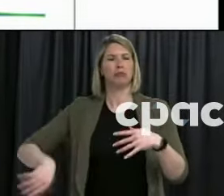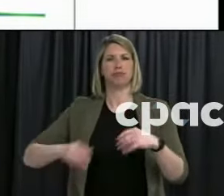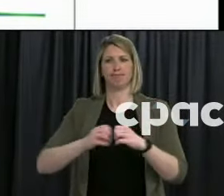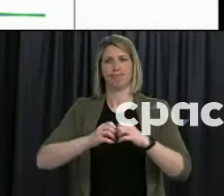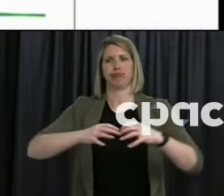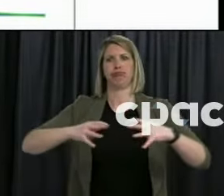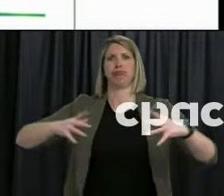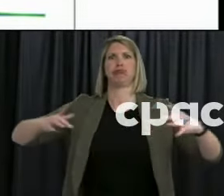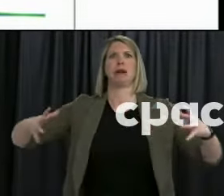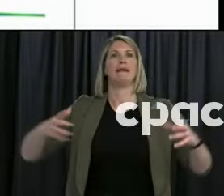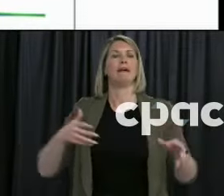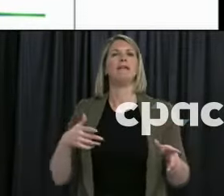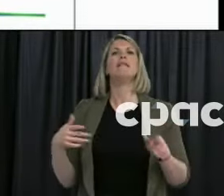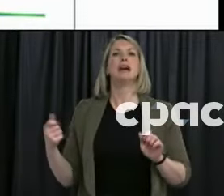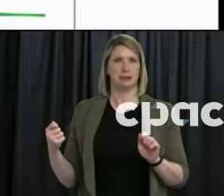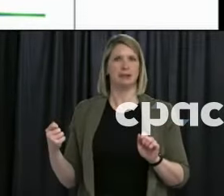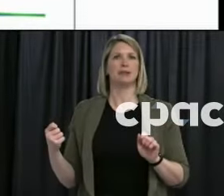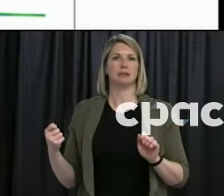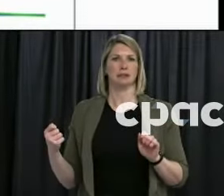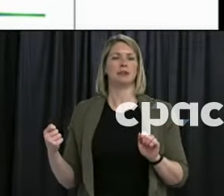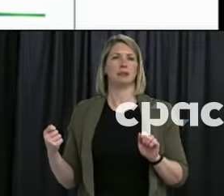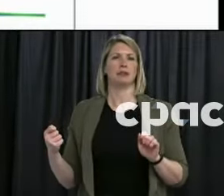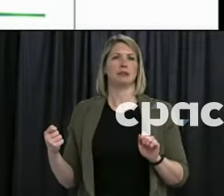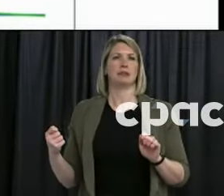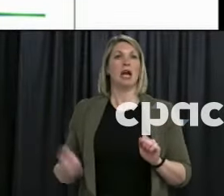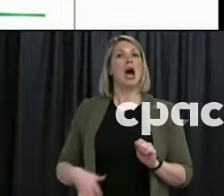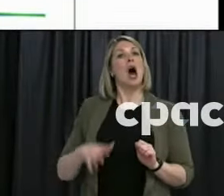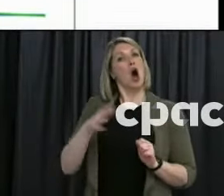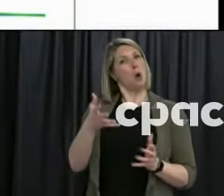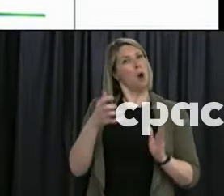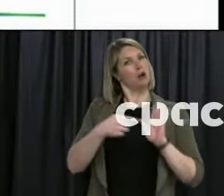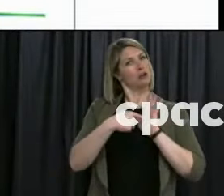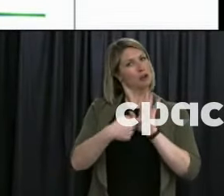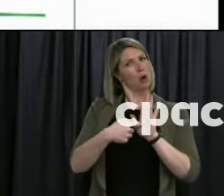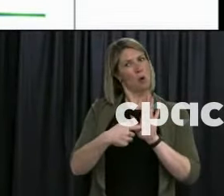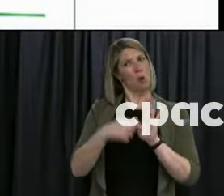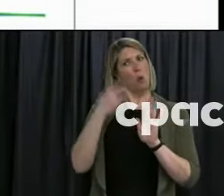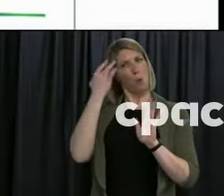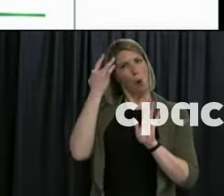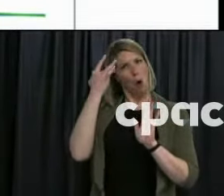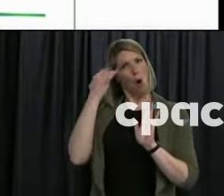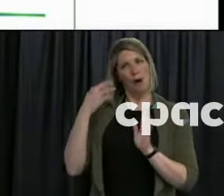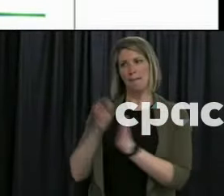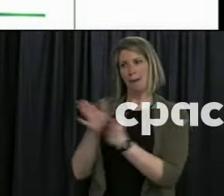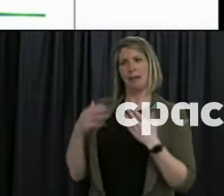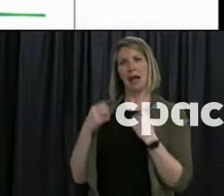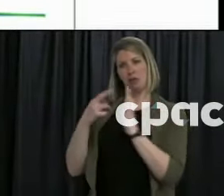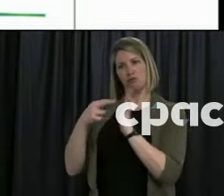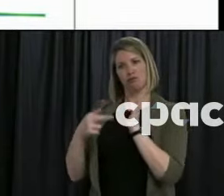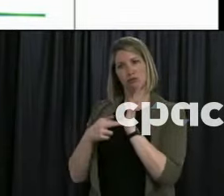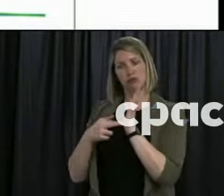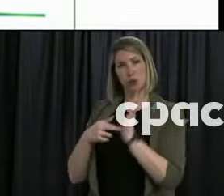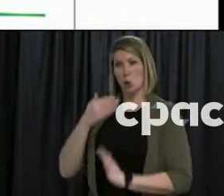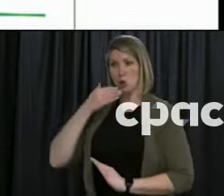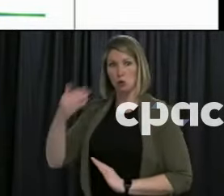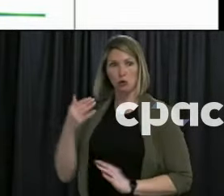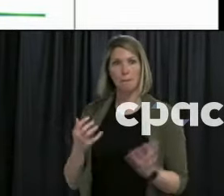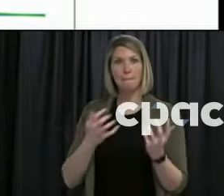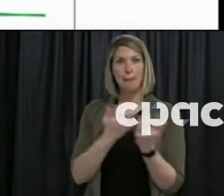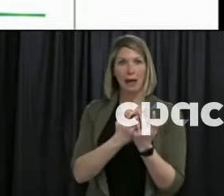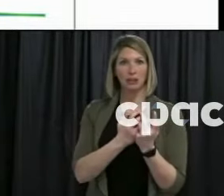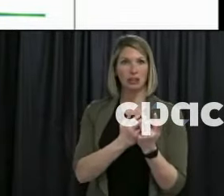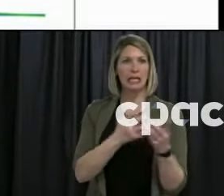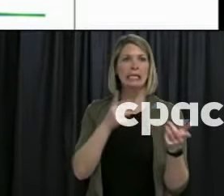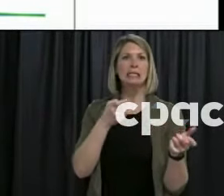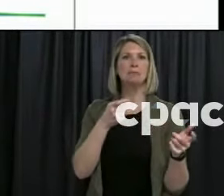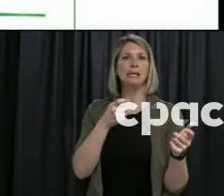important story. And that's how effective the public health measures were and how overall everyone complied with it because